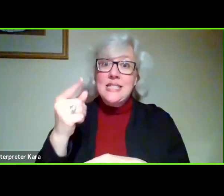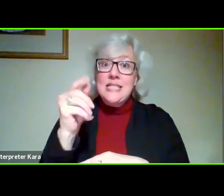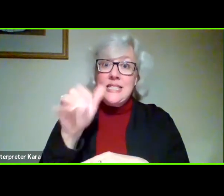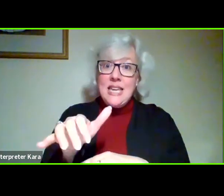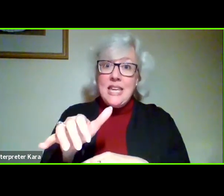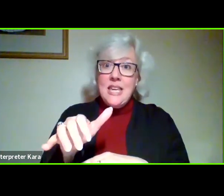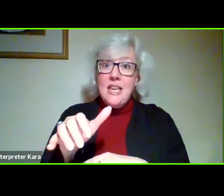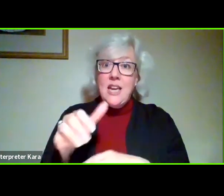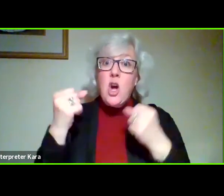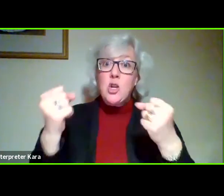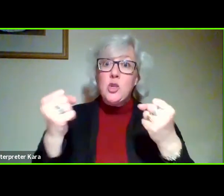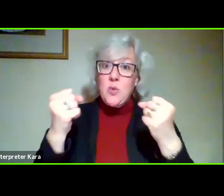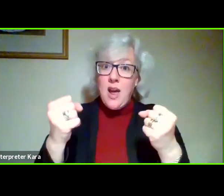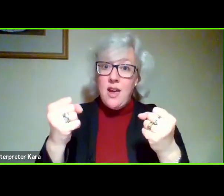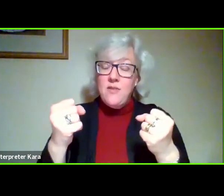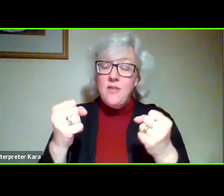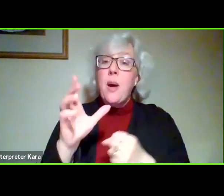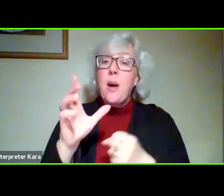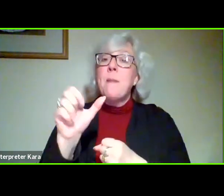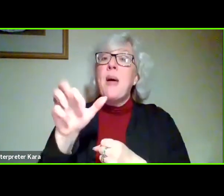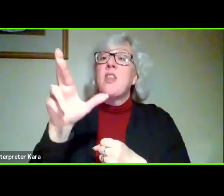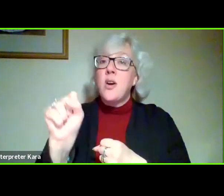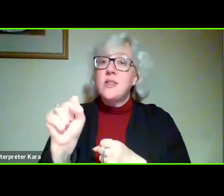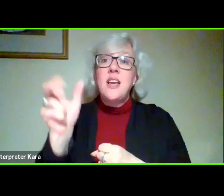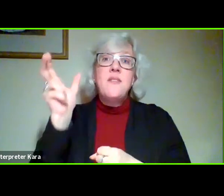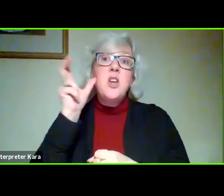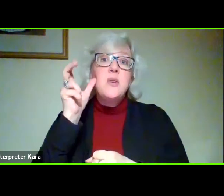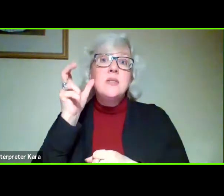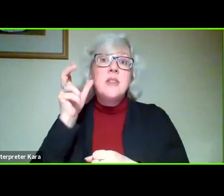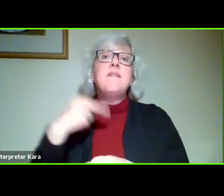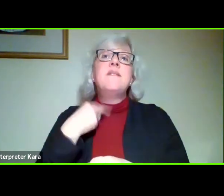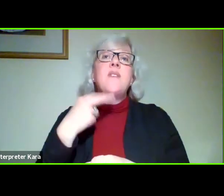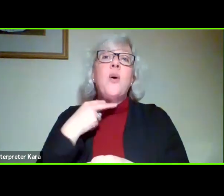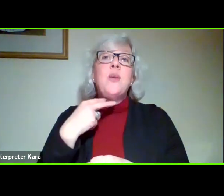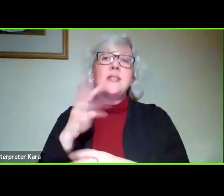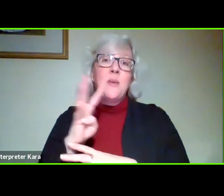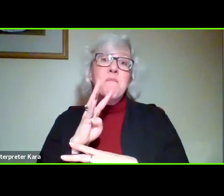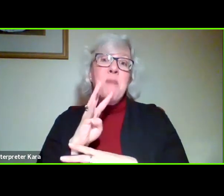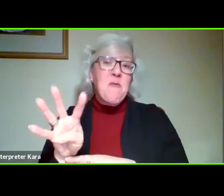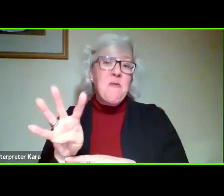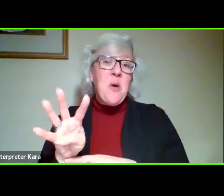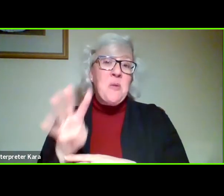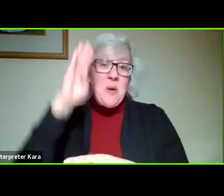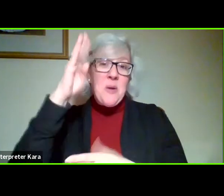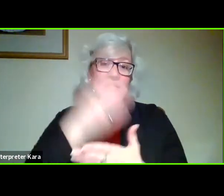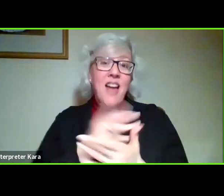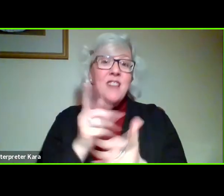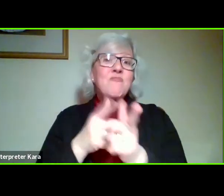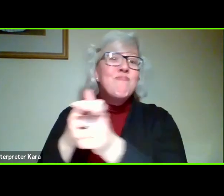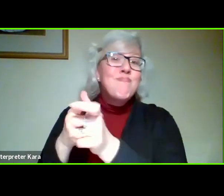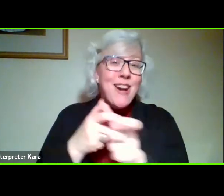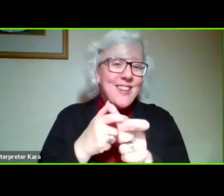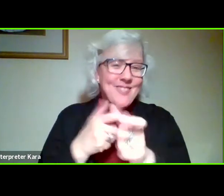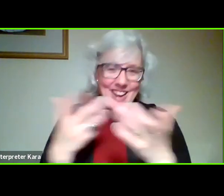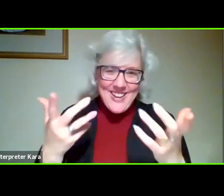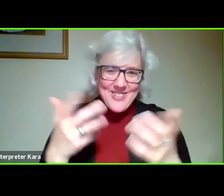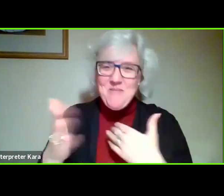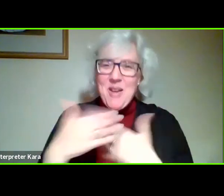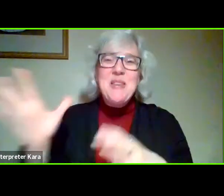of Drive by the Cars. And if you hear some background vocals, my four-year-old son's running around somewhere or so.